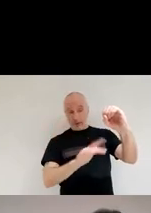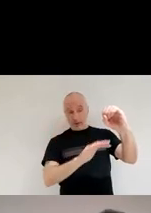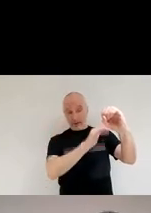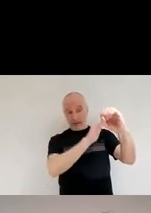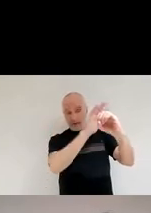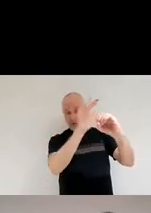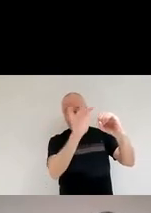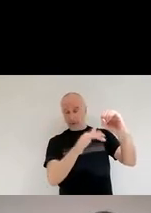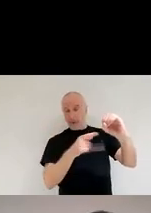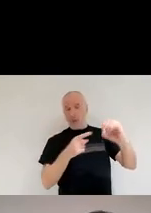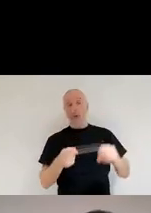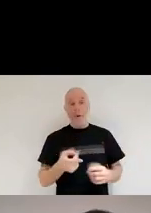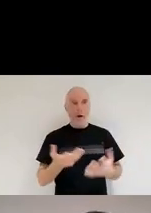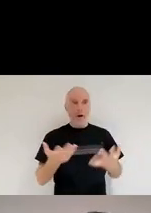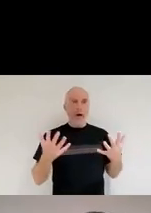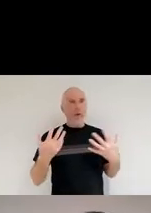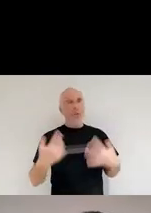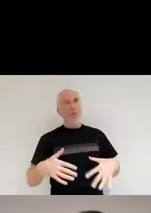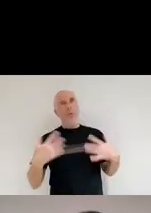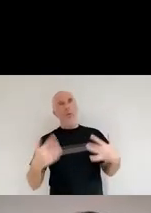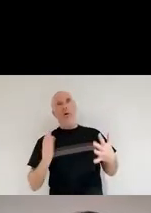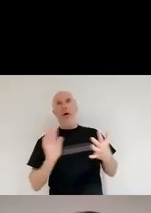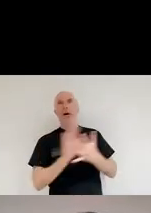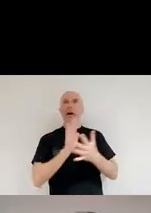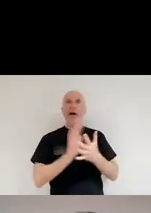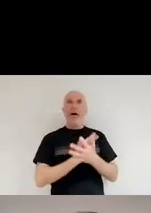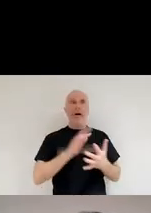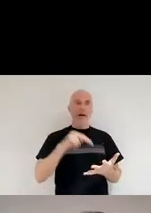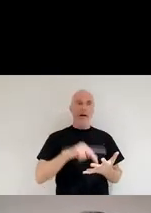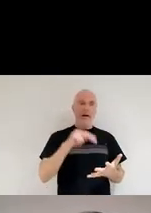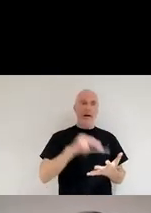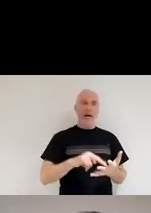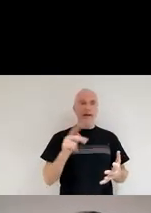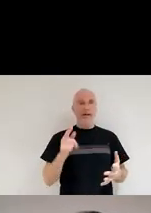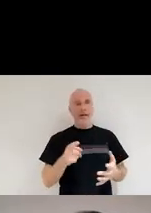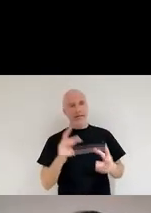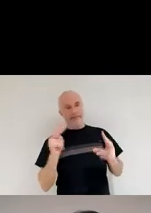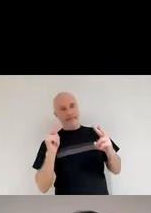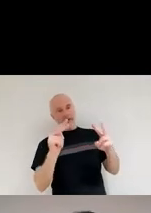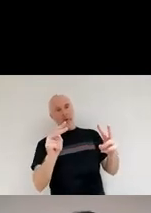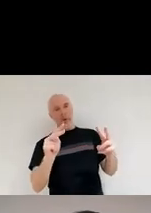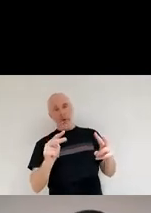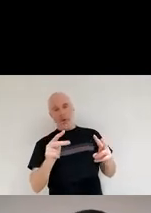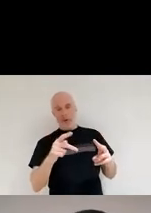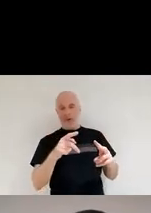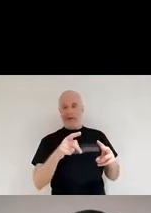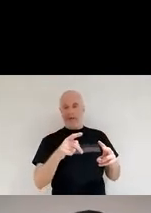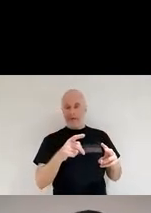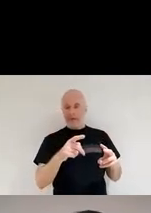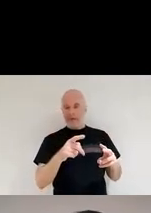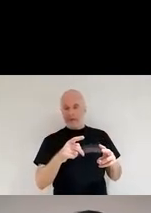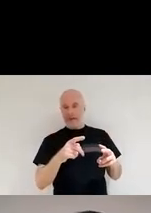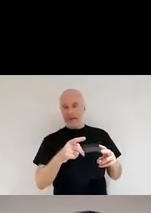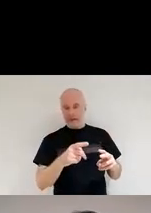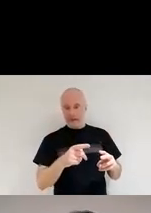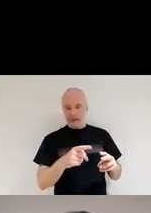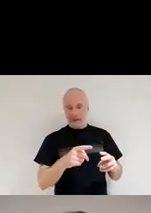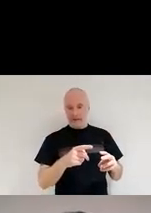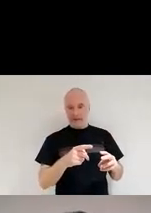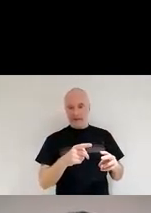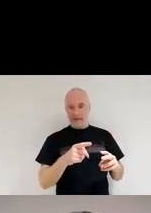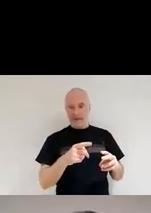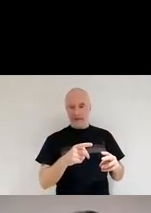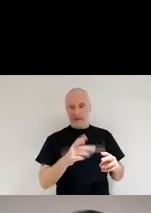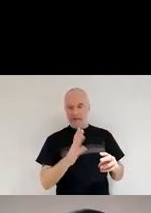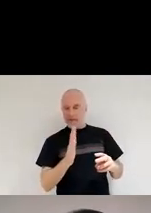were all very happy and you're like, yay, we solved it. We went and we saw another, um, so this is the, in the right here,